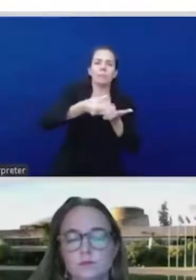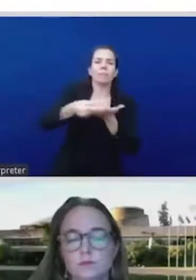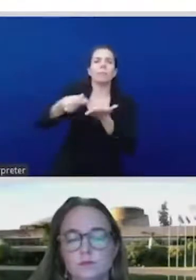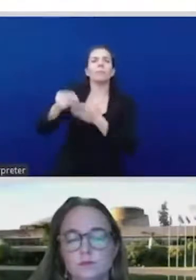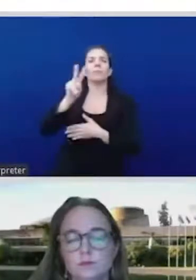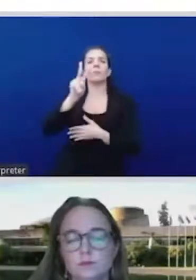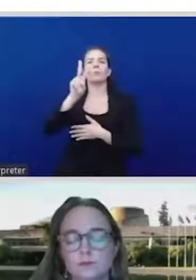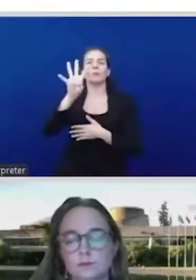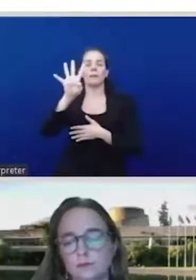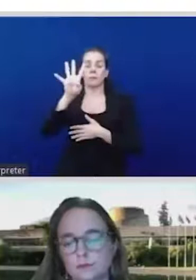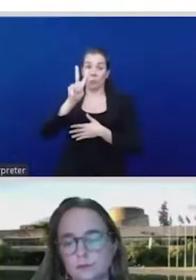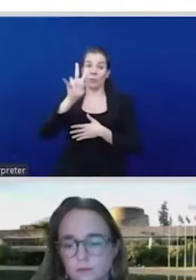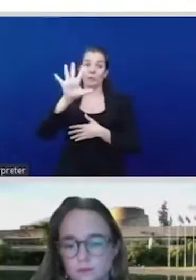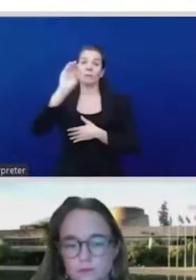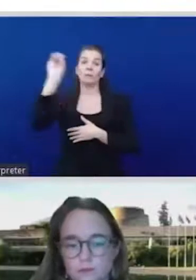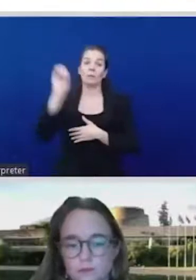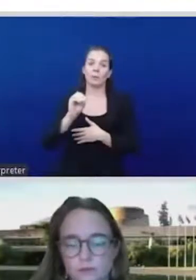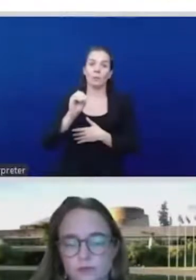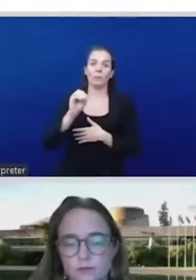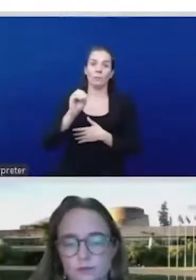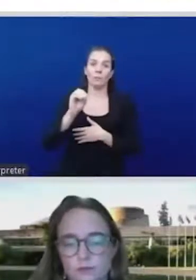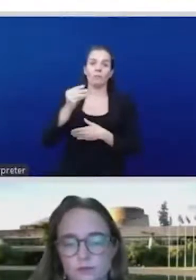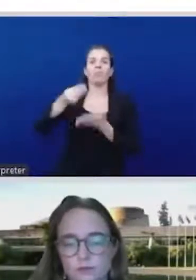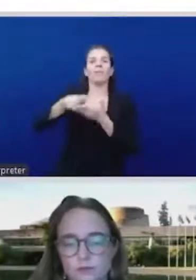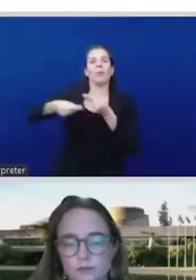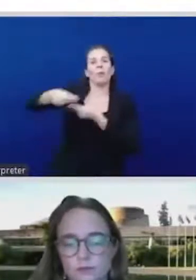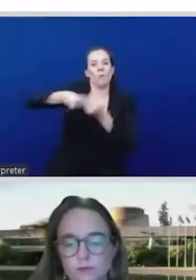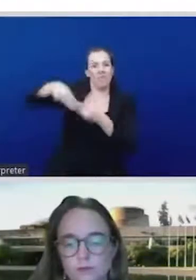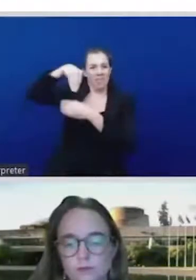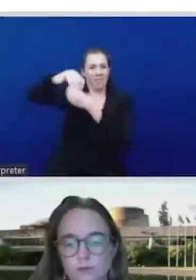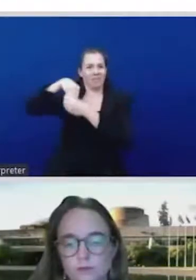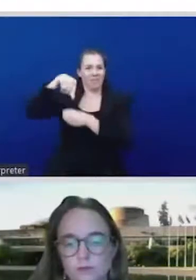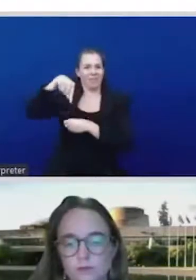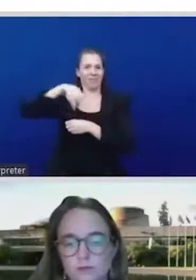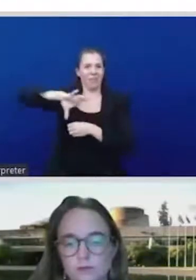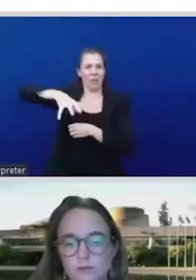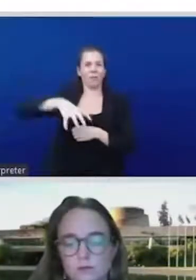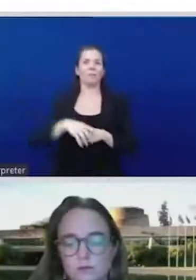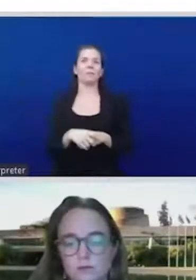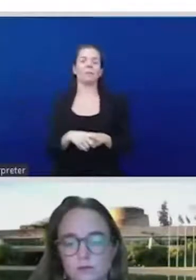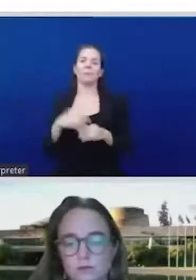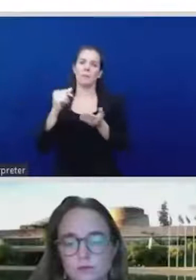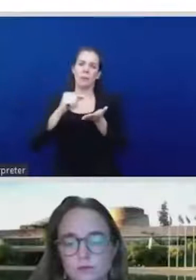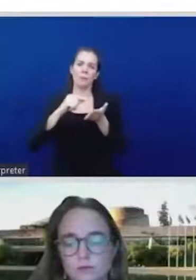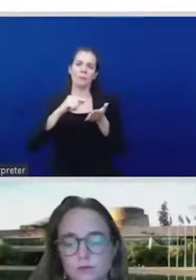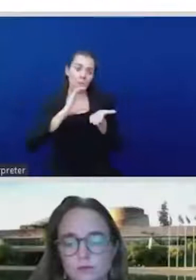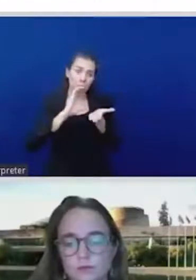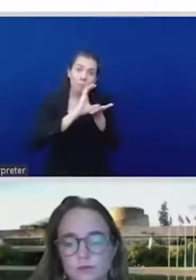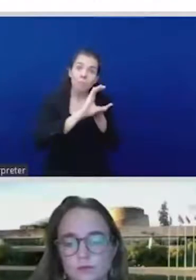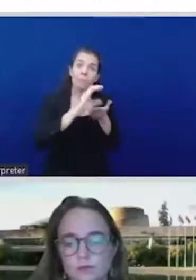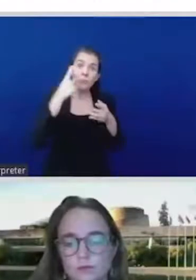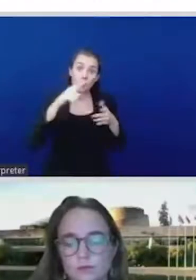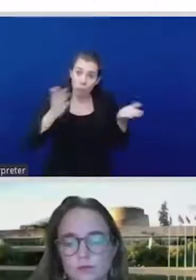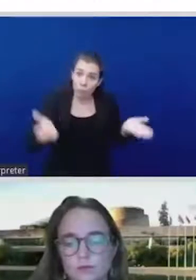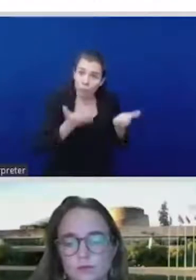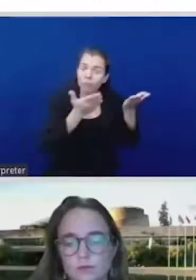I thought a pandemic of this proportion and which is so evidently something that doesn't respect visas and